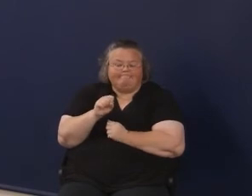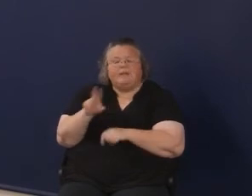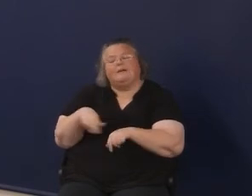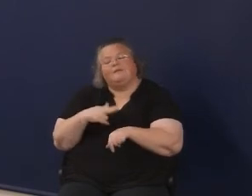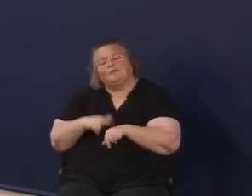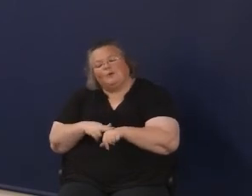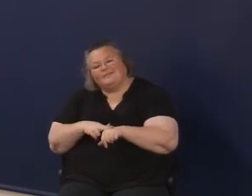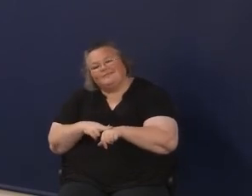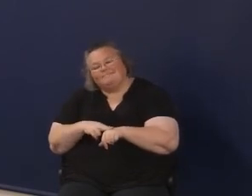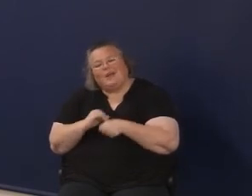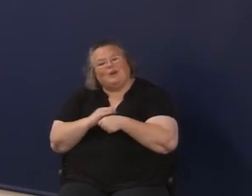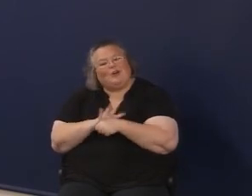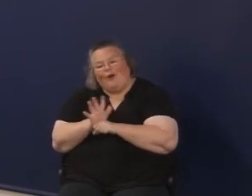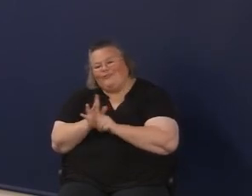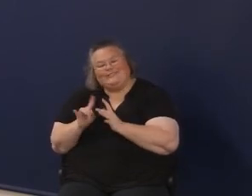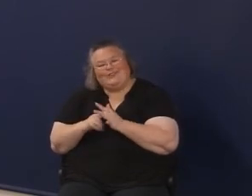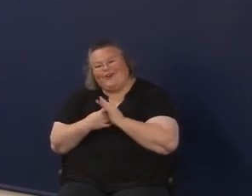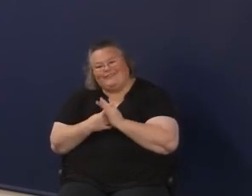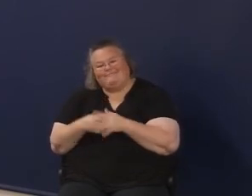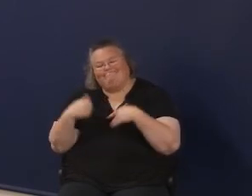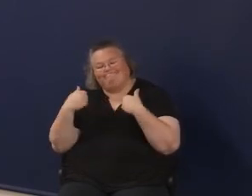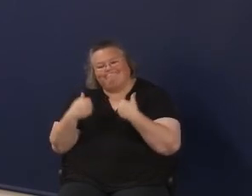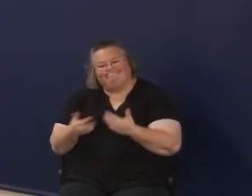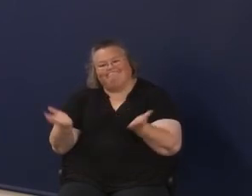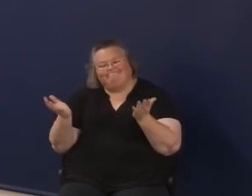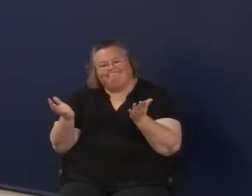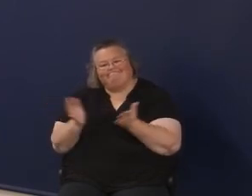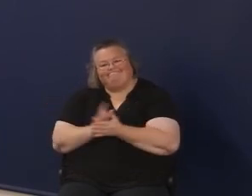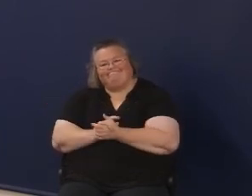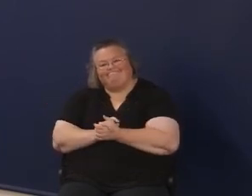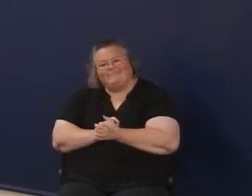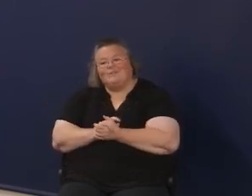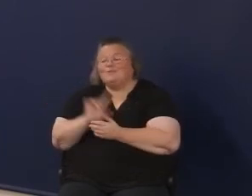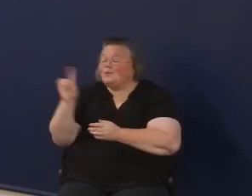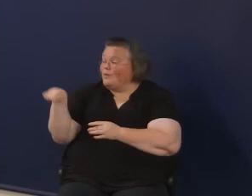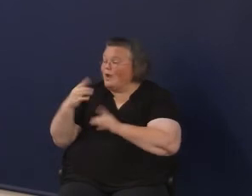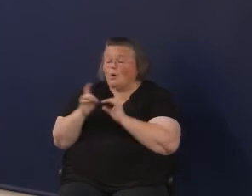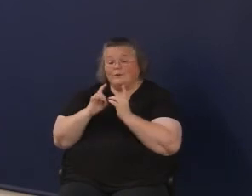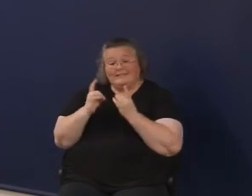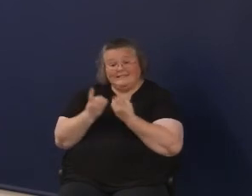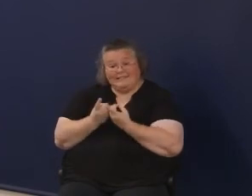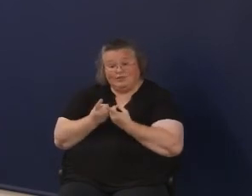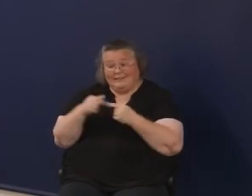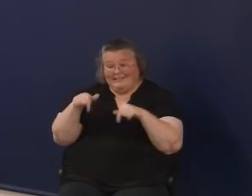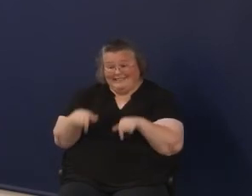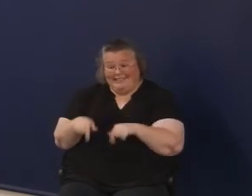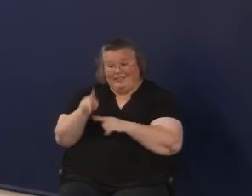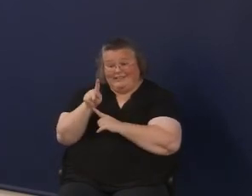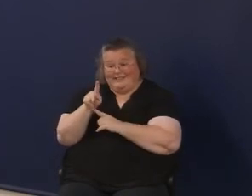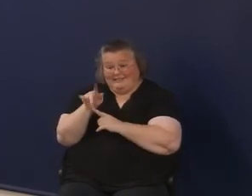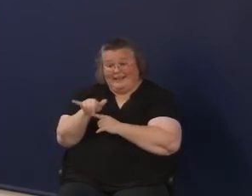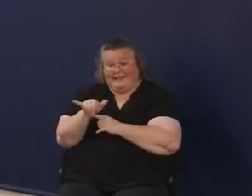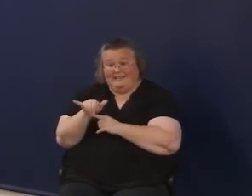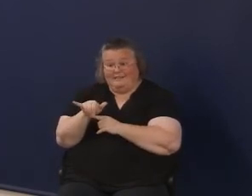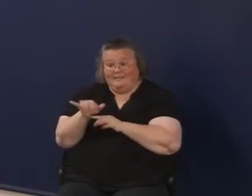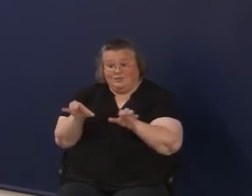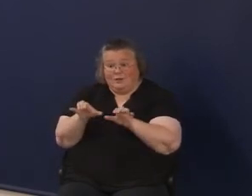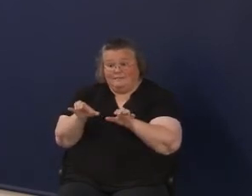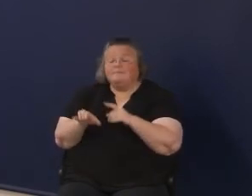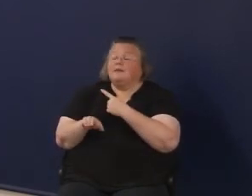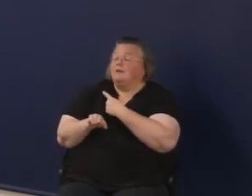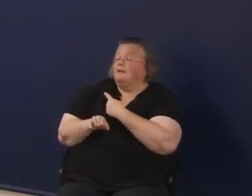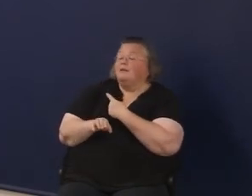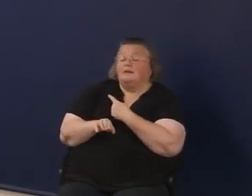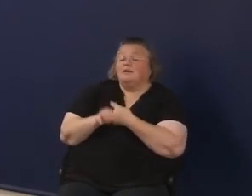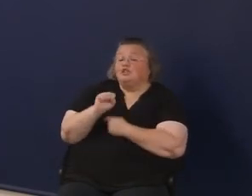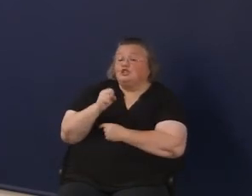The only district in the state that has really, your question about other states and what they were doing. Shelby County, to Mr. Poe's